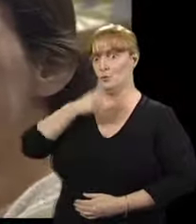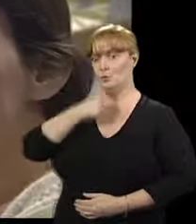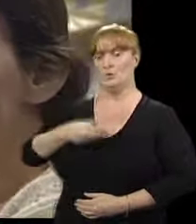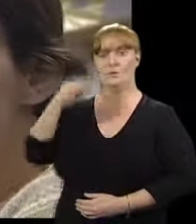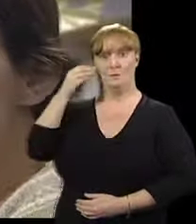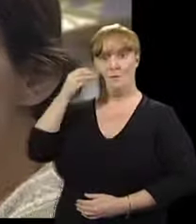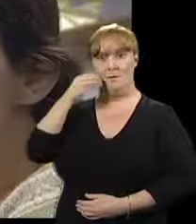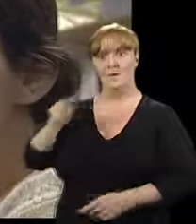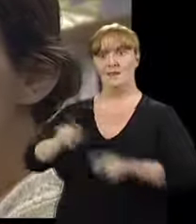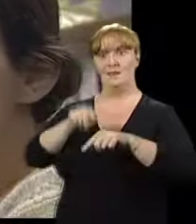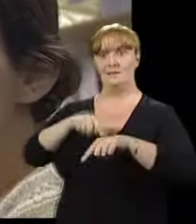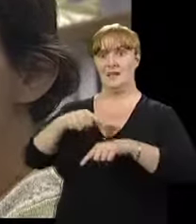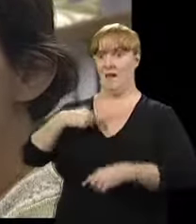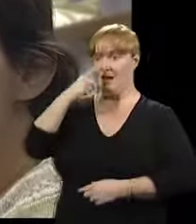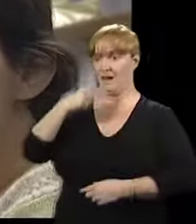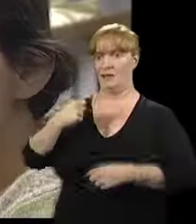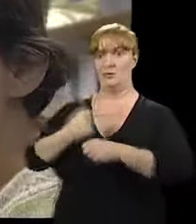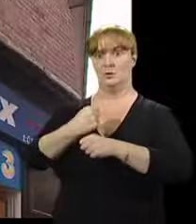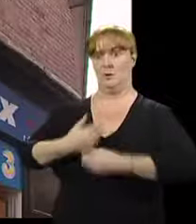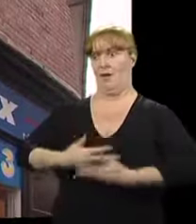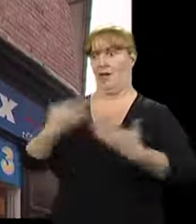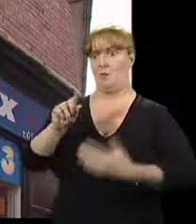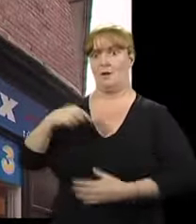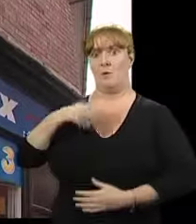talk and do anything I-I-quon-to-do-do.